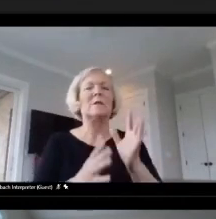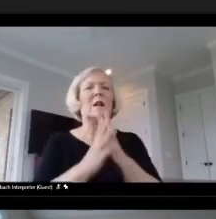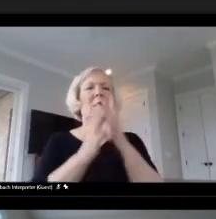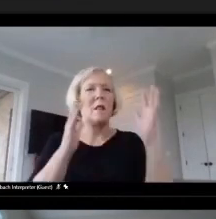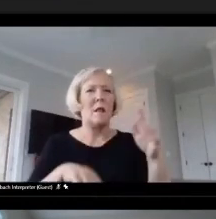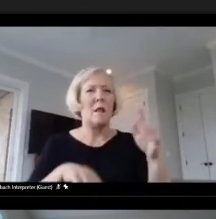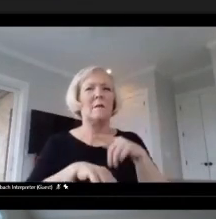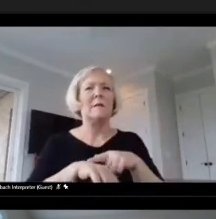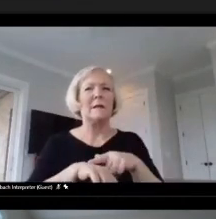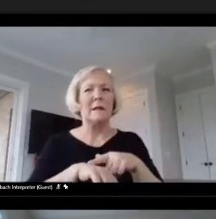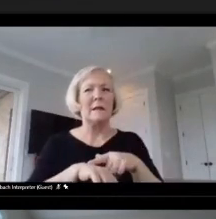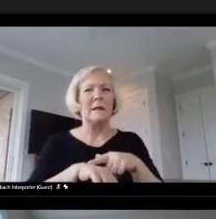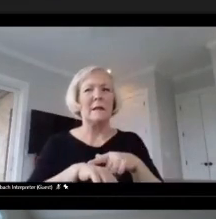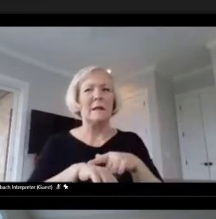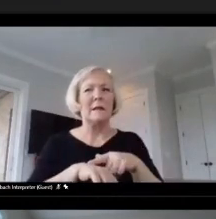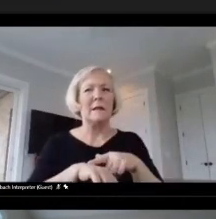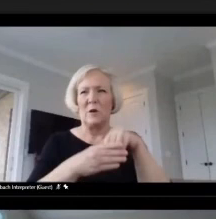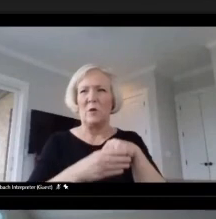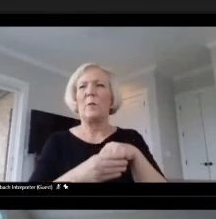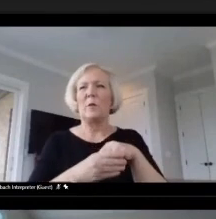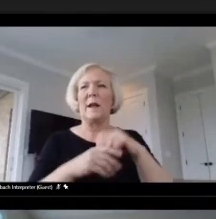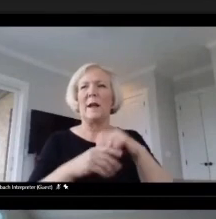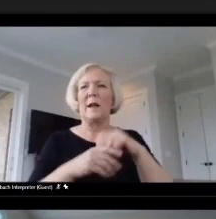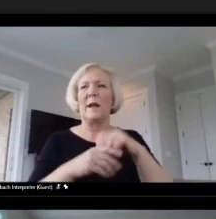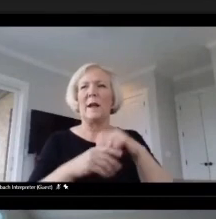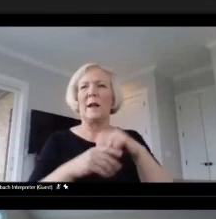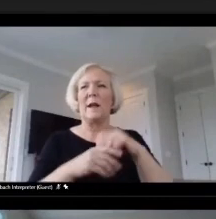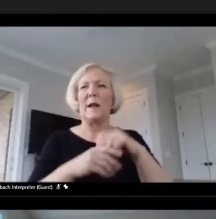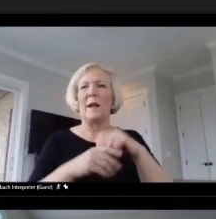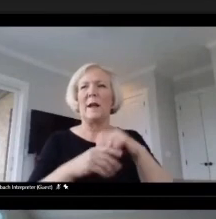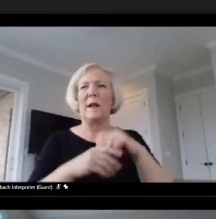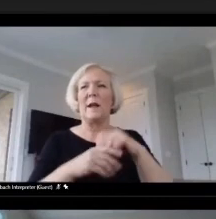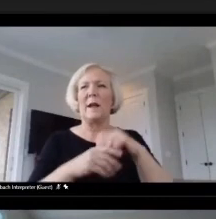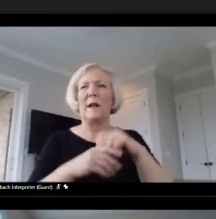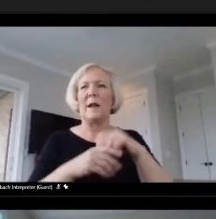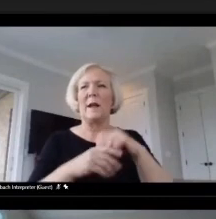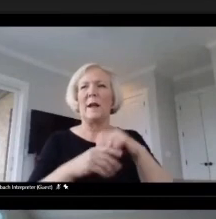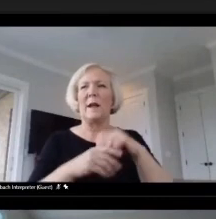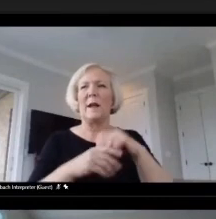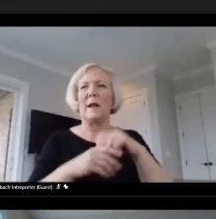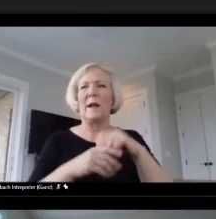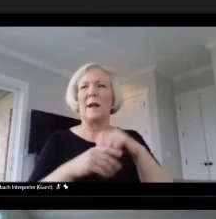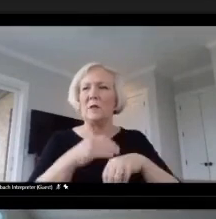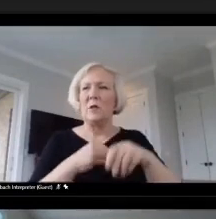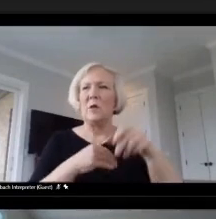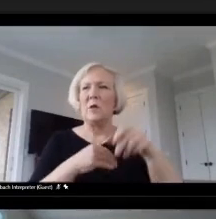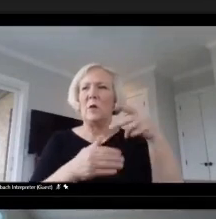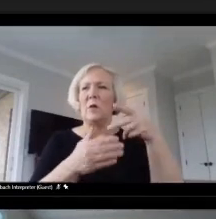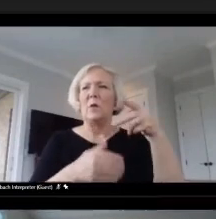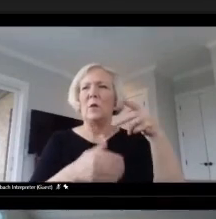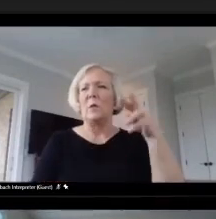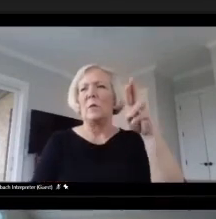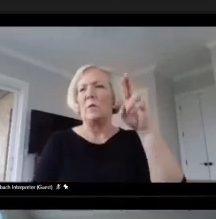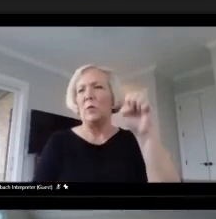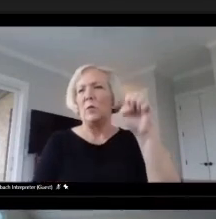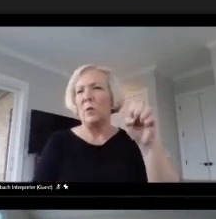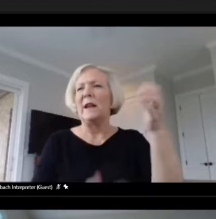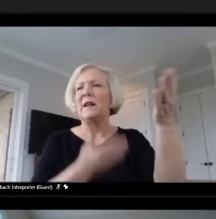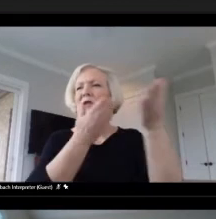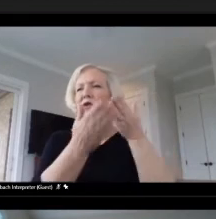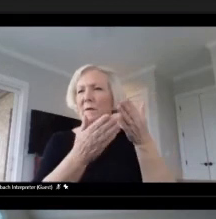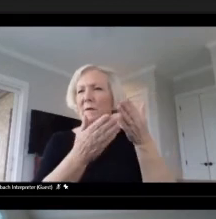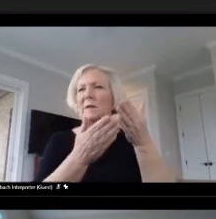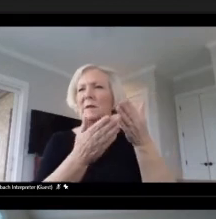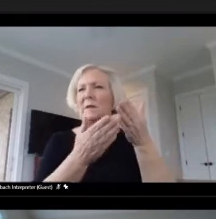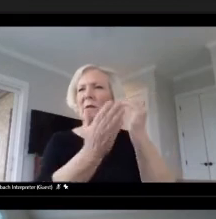incorporating the National Board Standards into pre-service courses and into graduate classes.